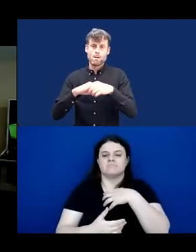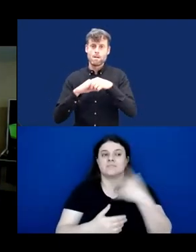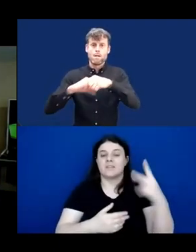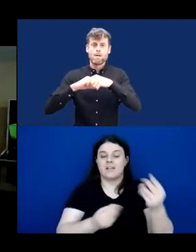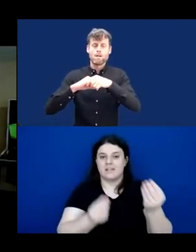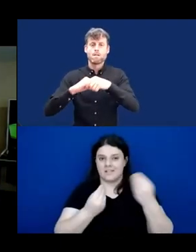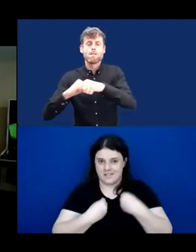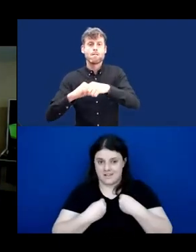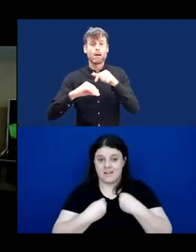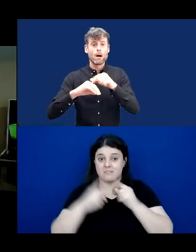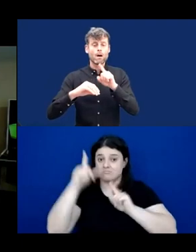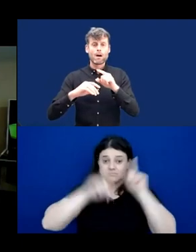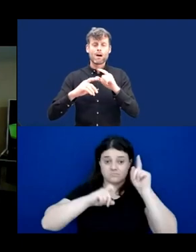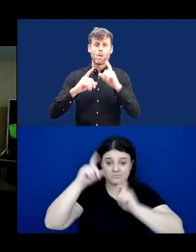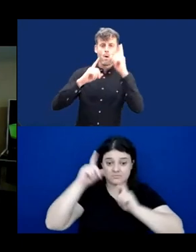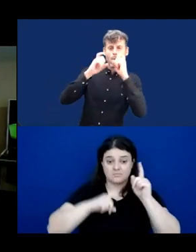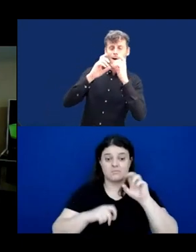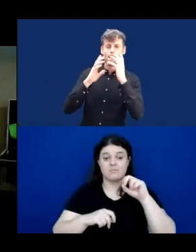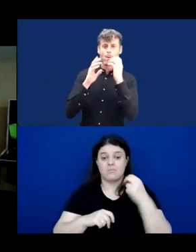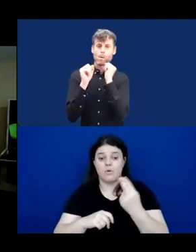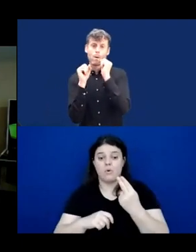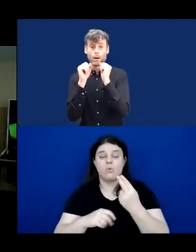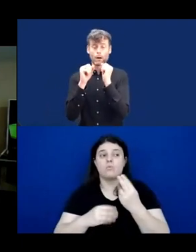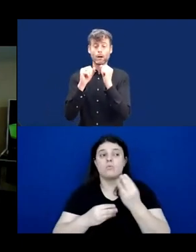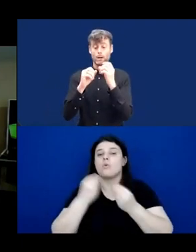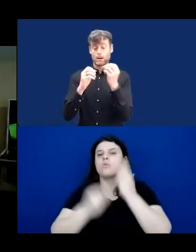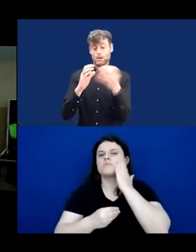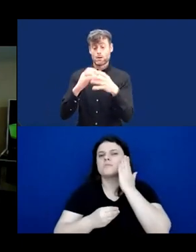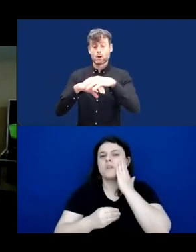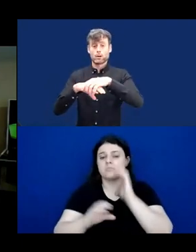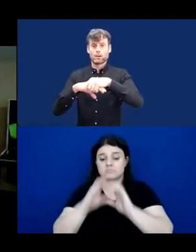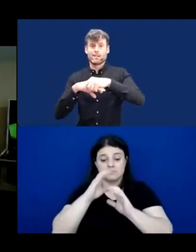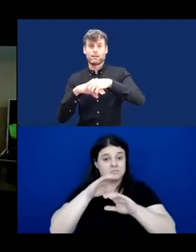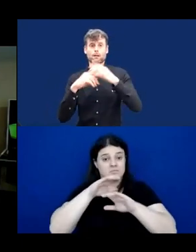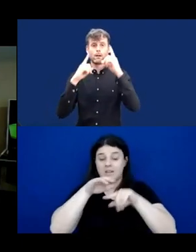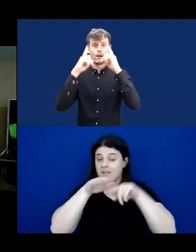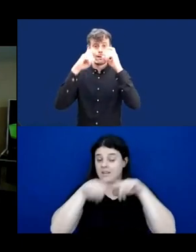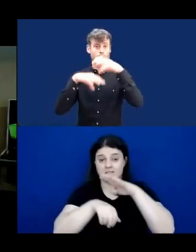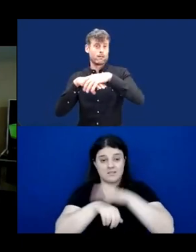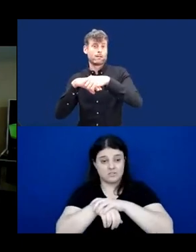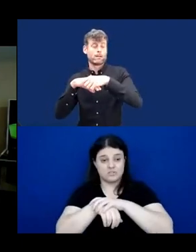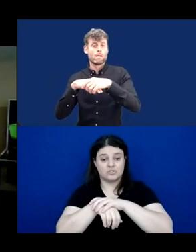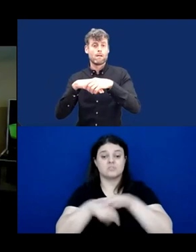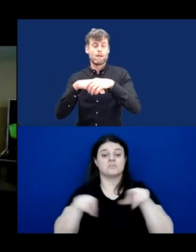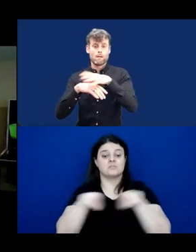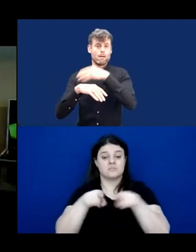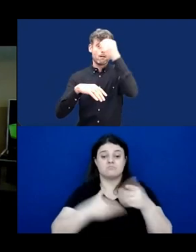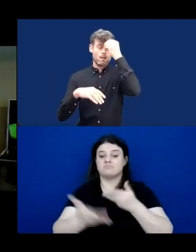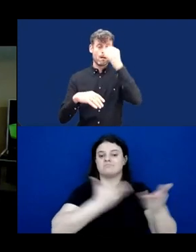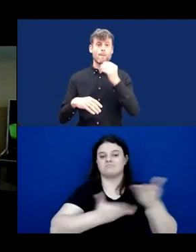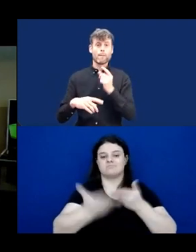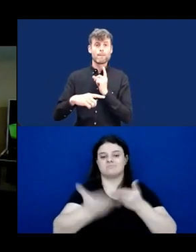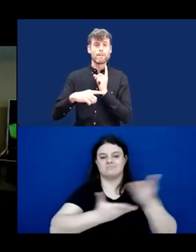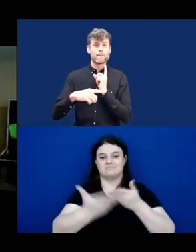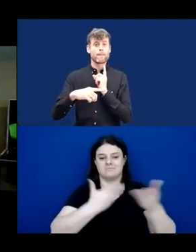facial expressions or their tone is communicated through touch. And it's a reciprocal language. So I'm not the only one feeling